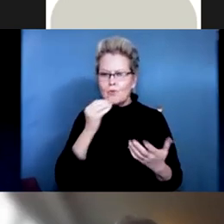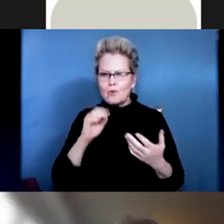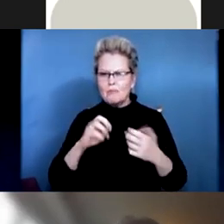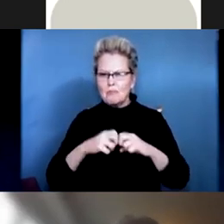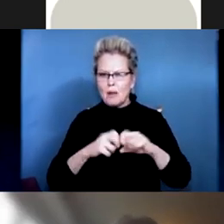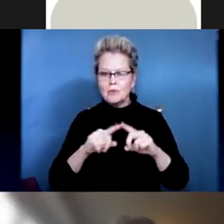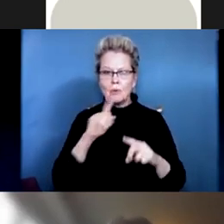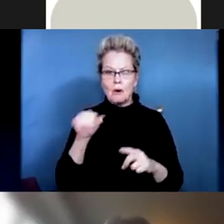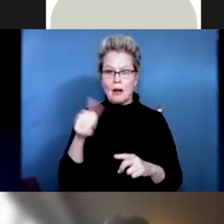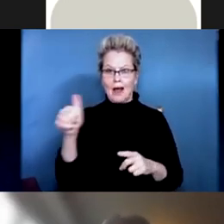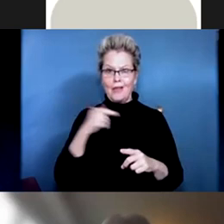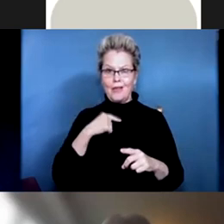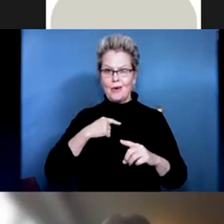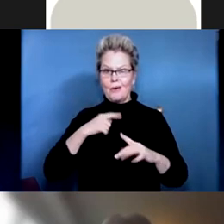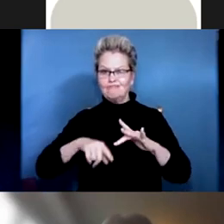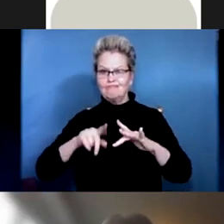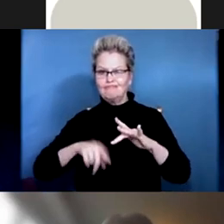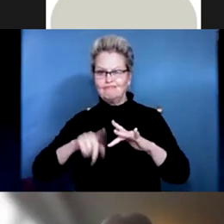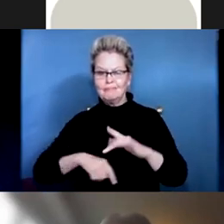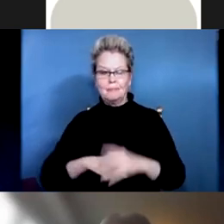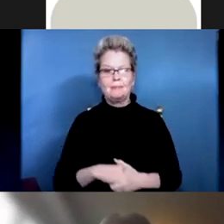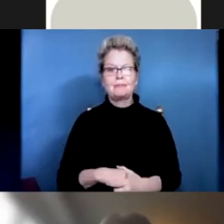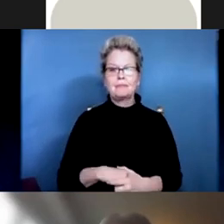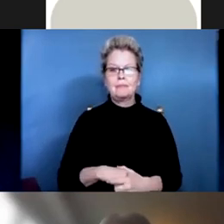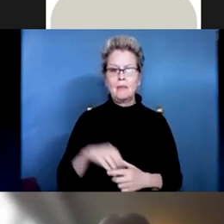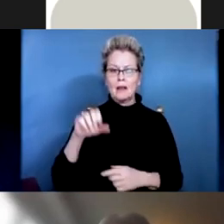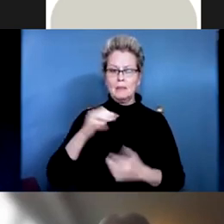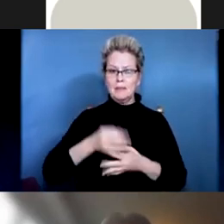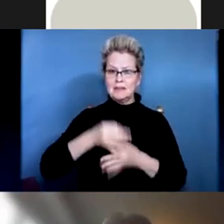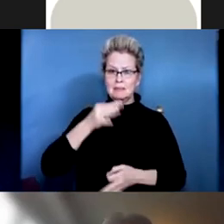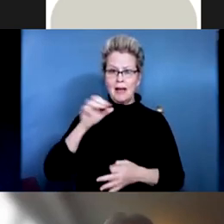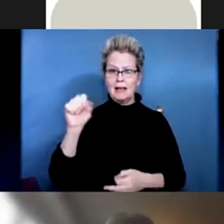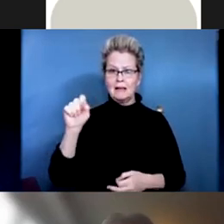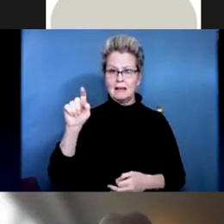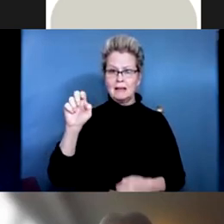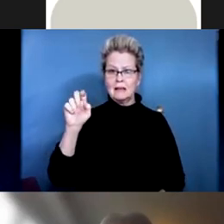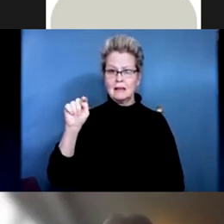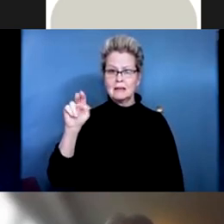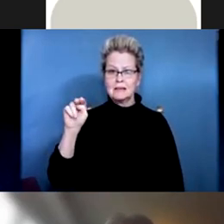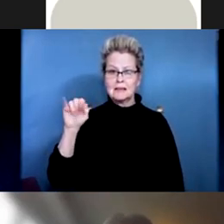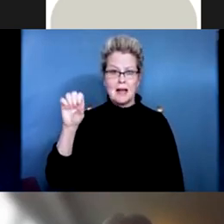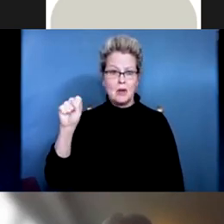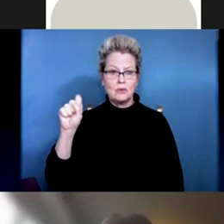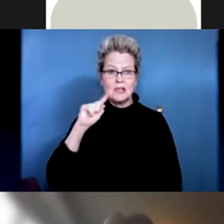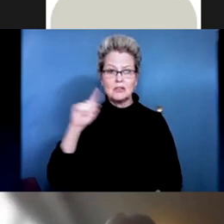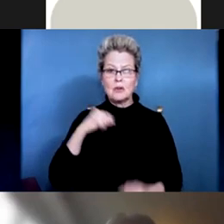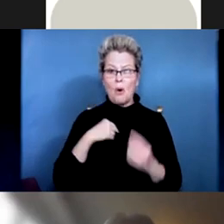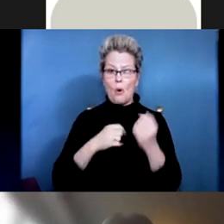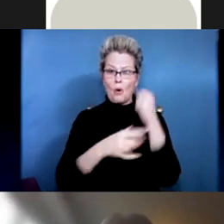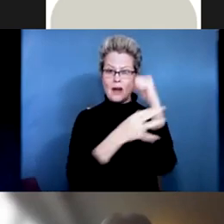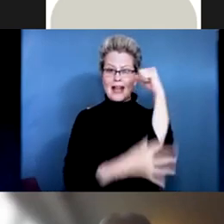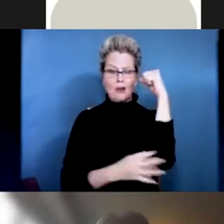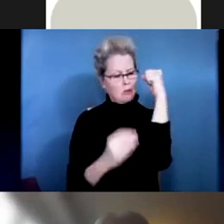But what you should remember is that spinal stenosis and spinal cord tumors are the most common causes of non